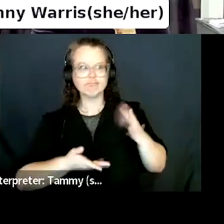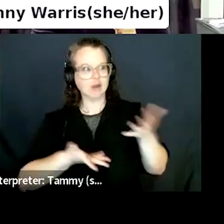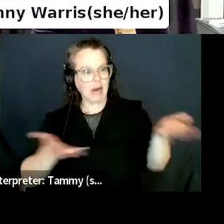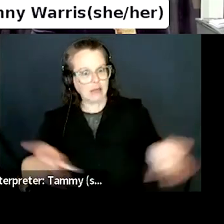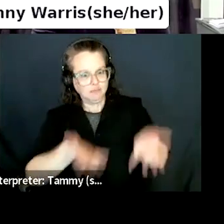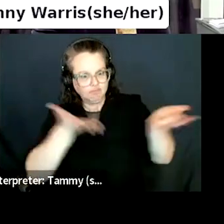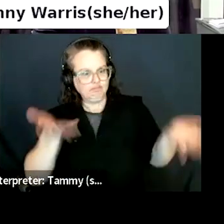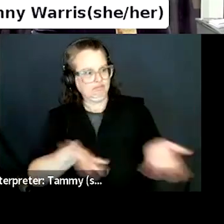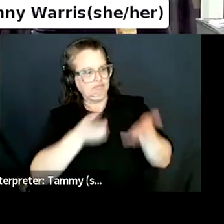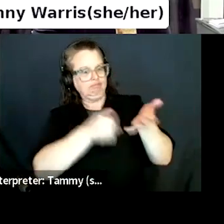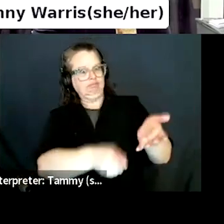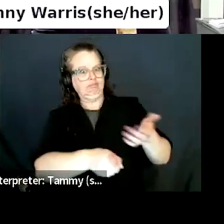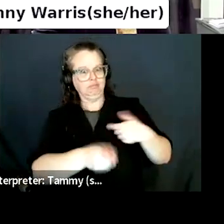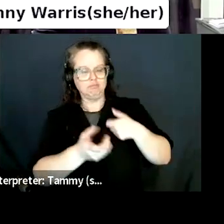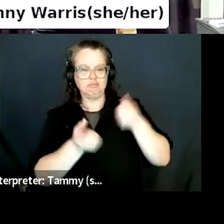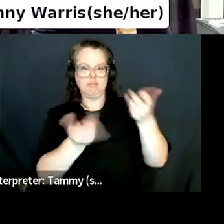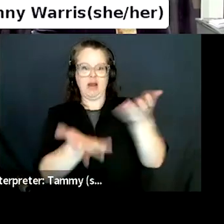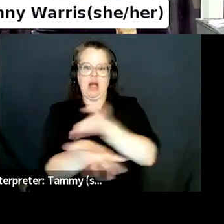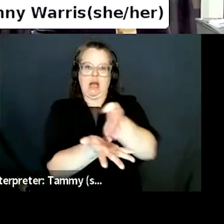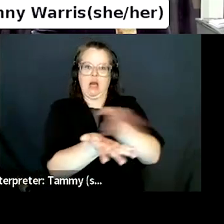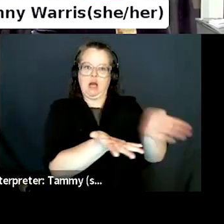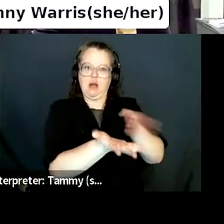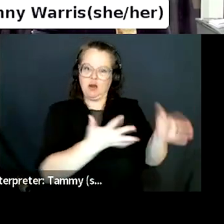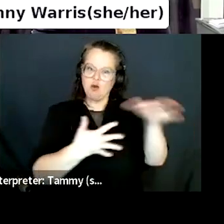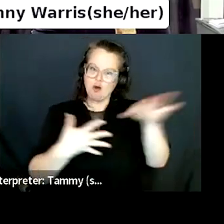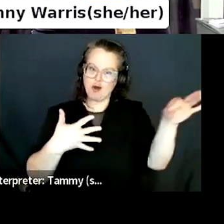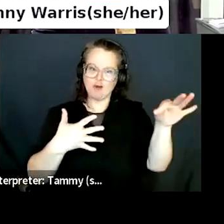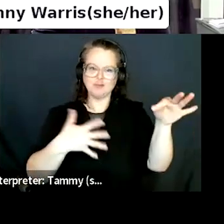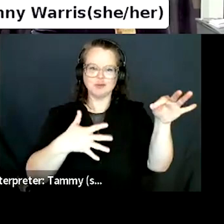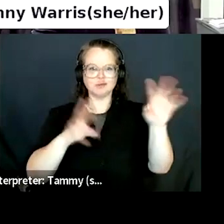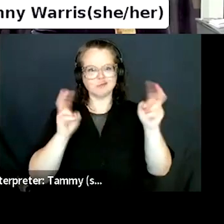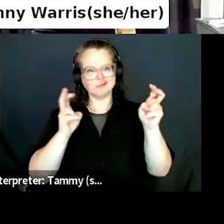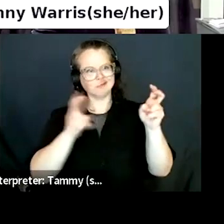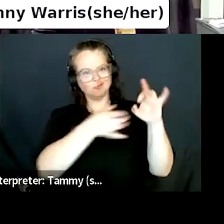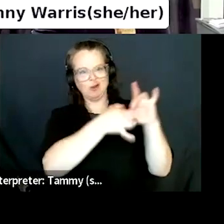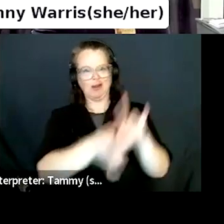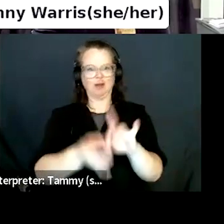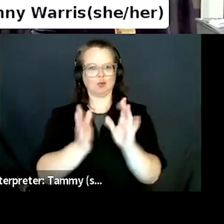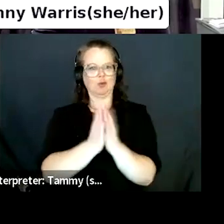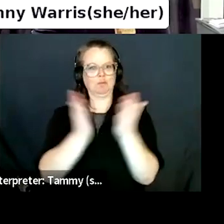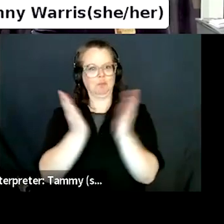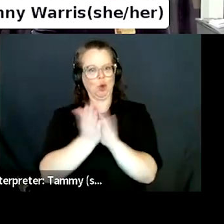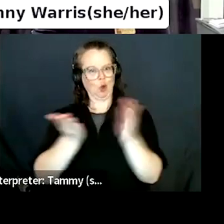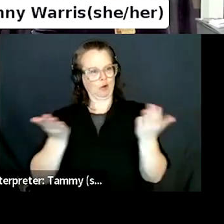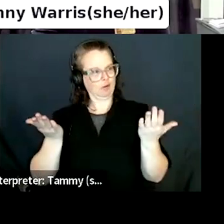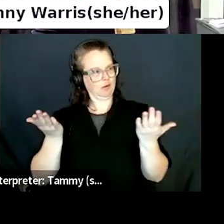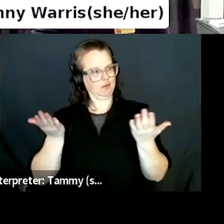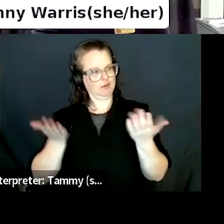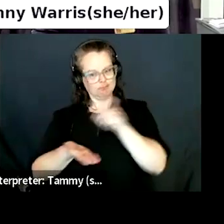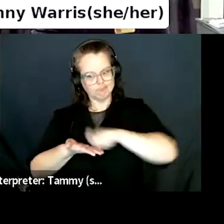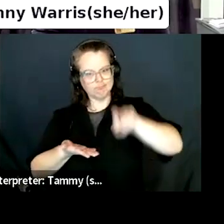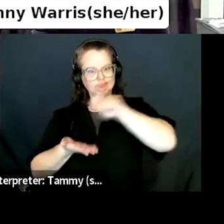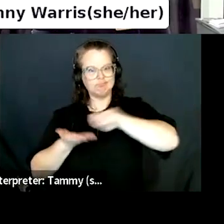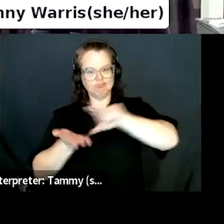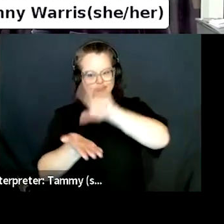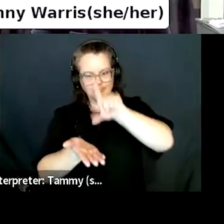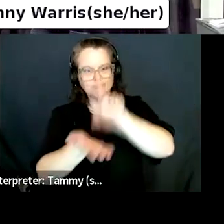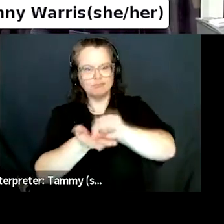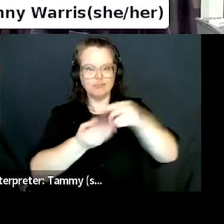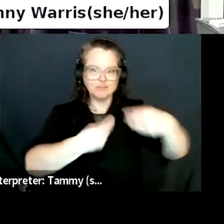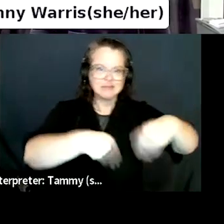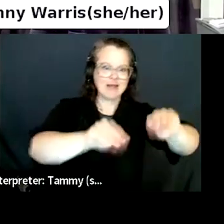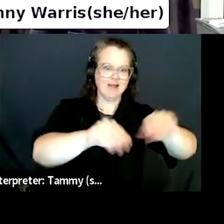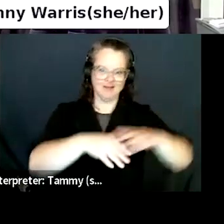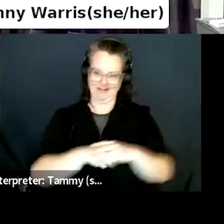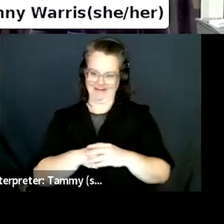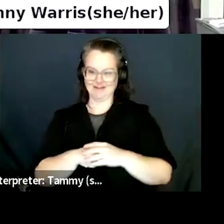Thank you. It is like that. You don't know you're choosing a career when you choose a book selling job.